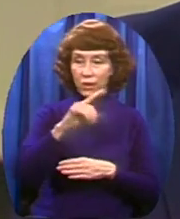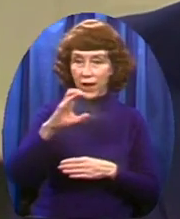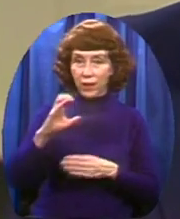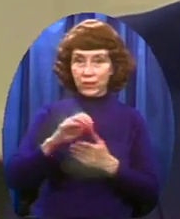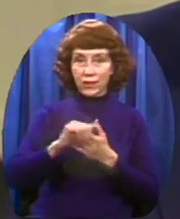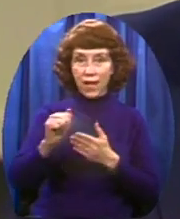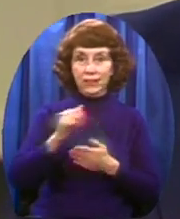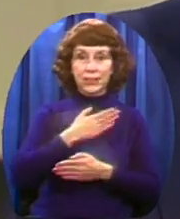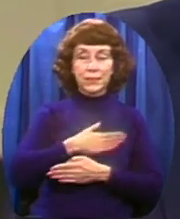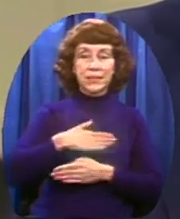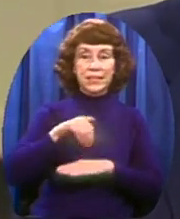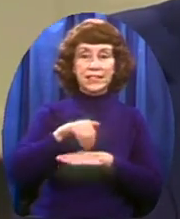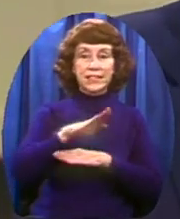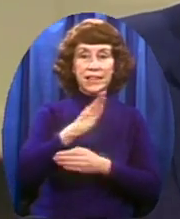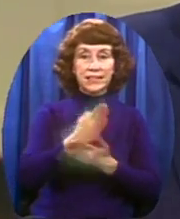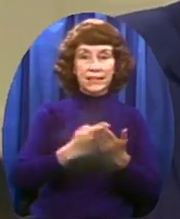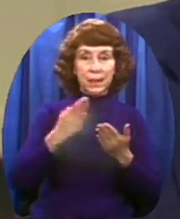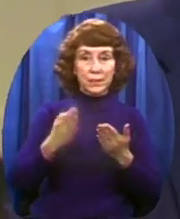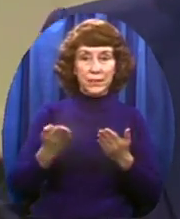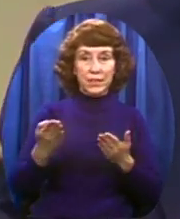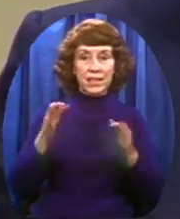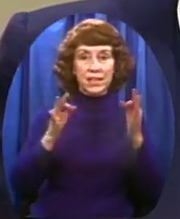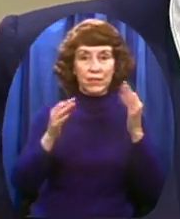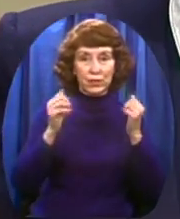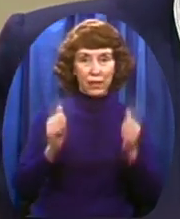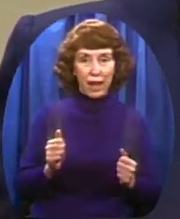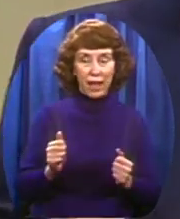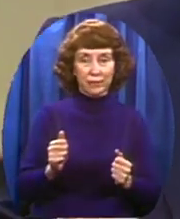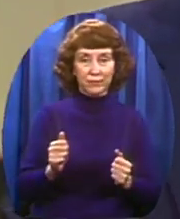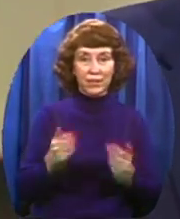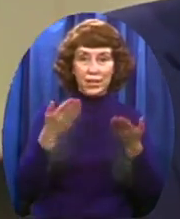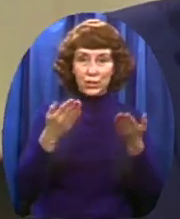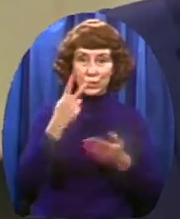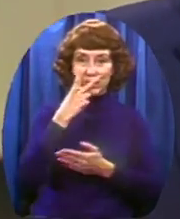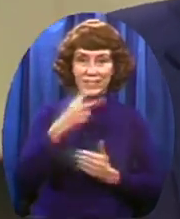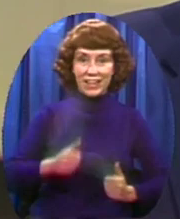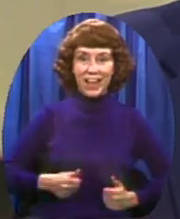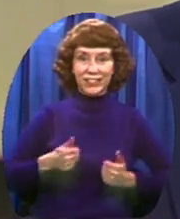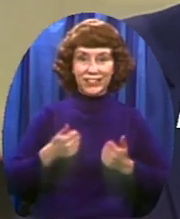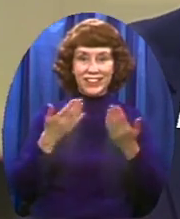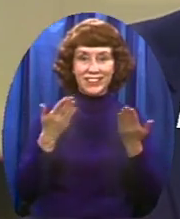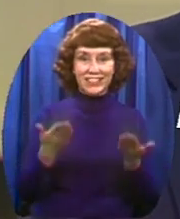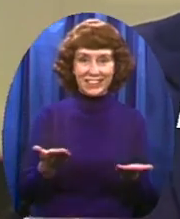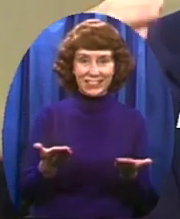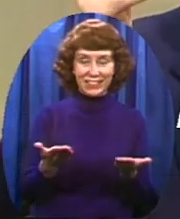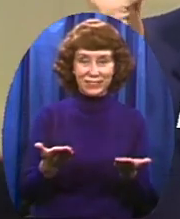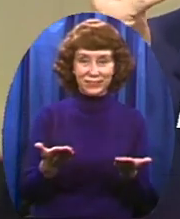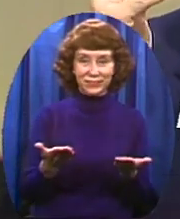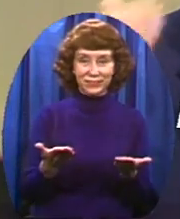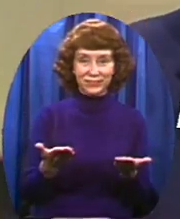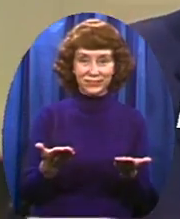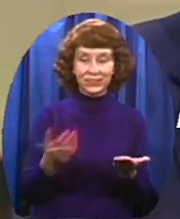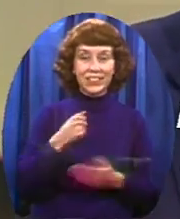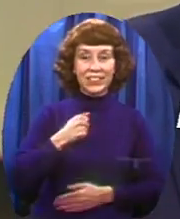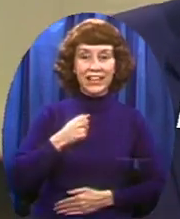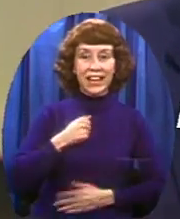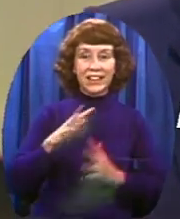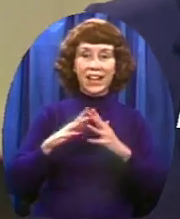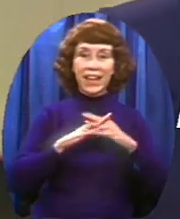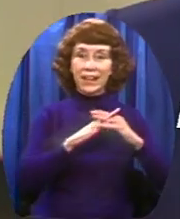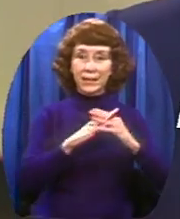something The old time gospel hour Jerry Falwell, Lynchburg, Virginia Or Box 505, Richmond Hill, Ontario